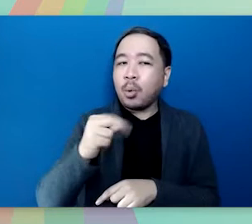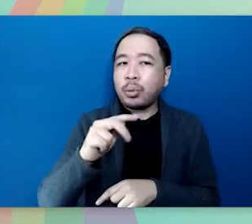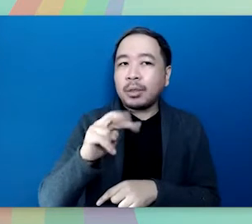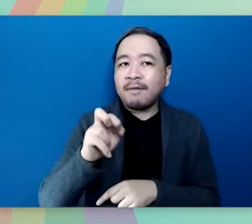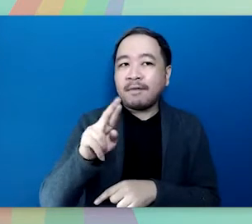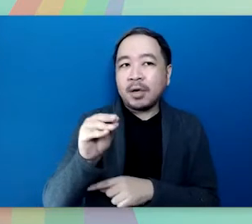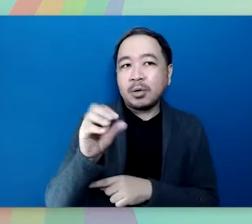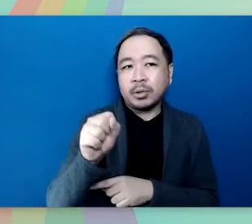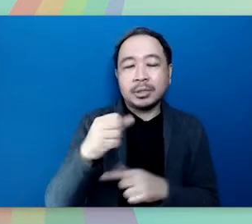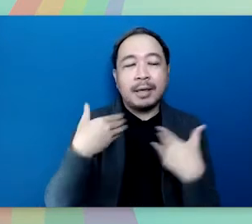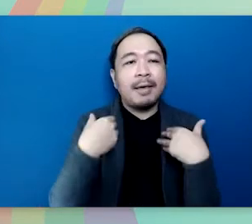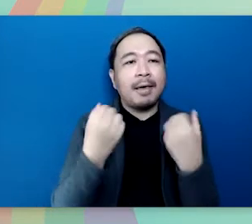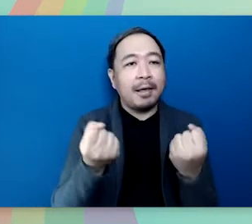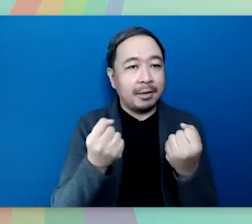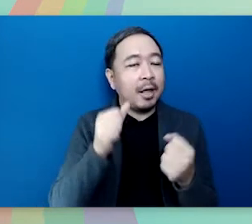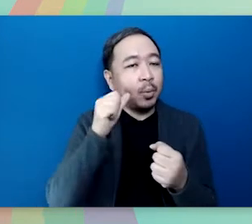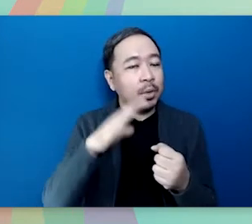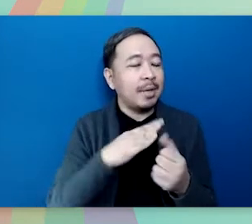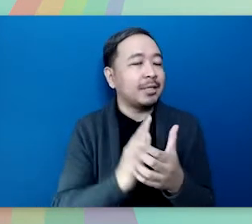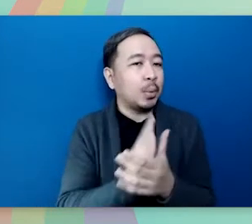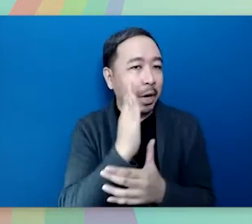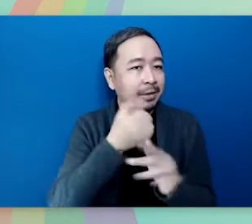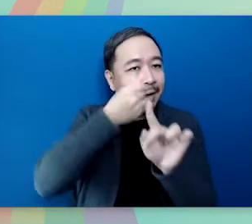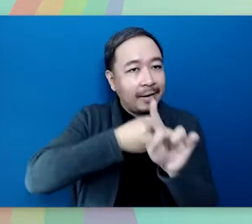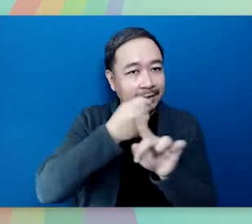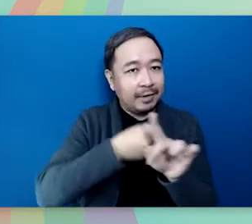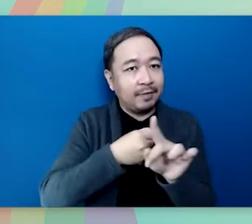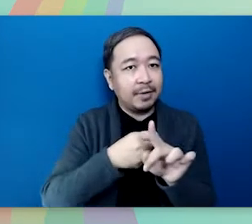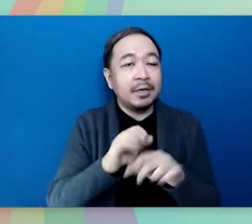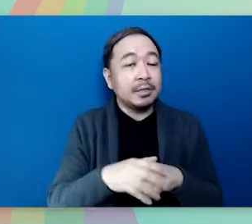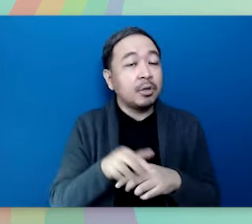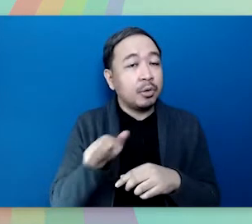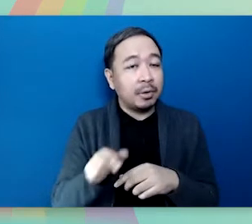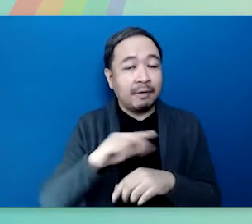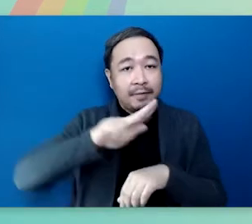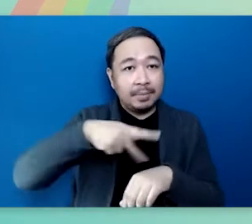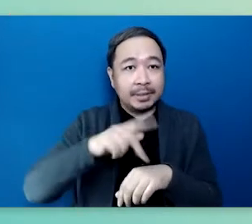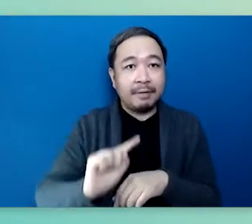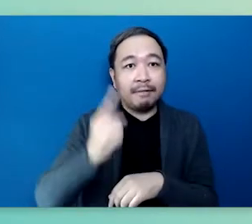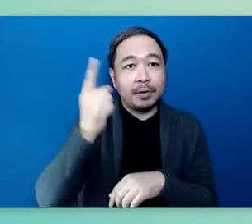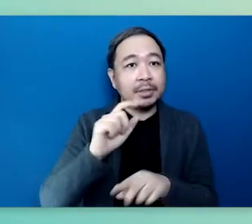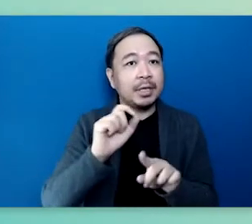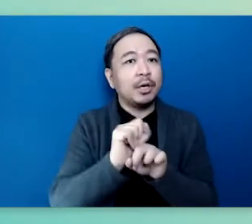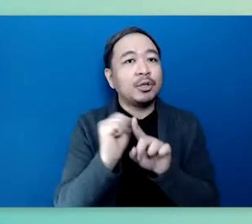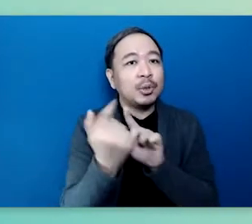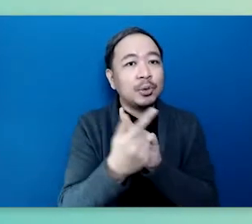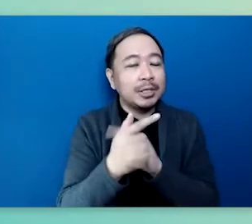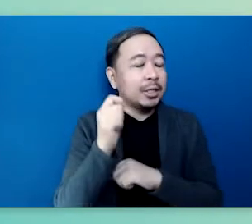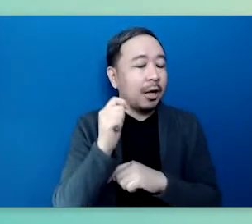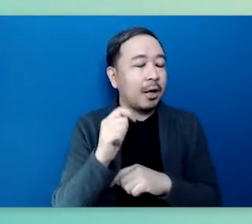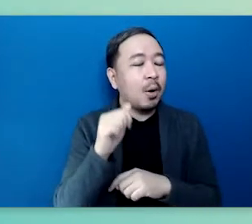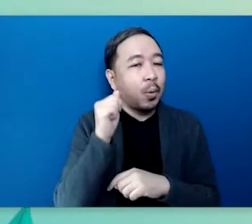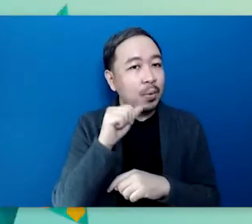rights advocate a proud activist and a champion of the basic sectors she is the philippines first socialist